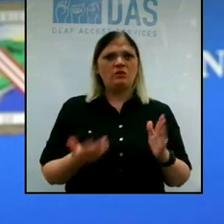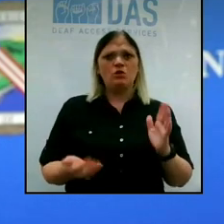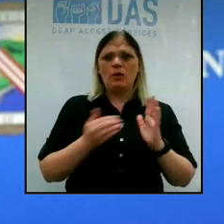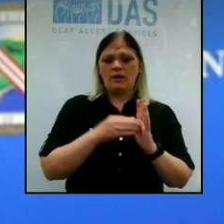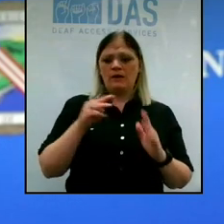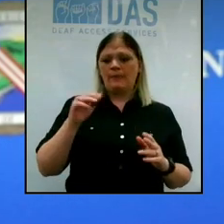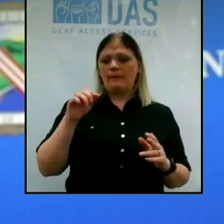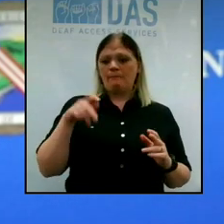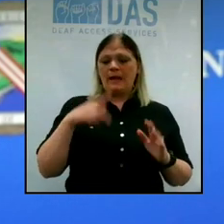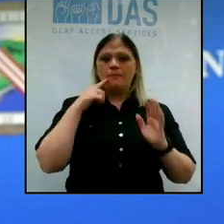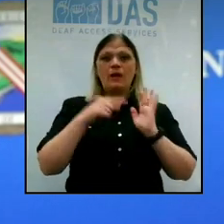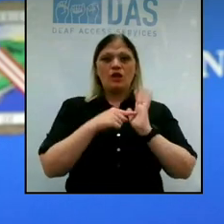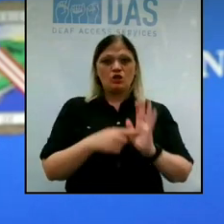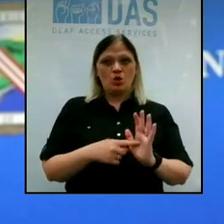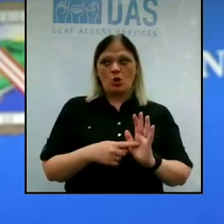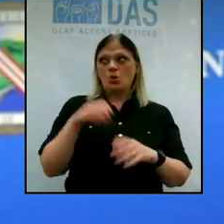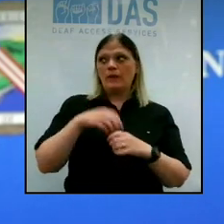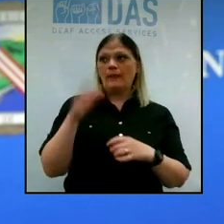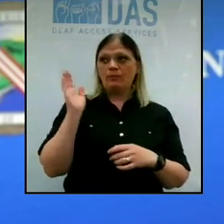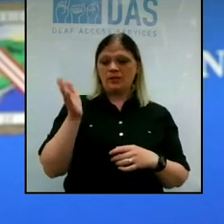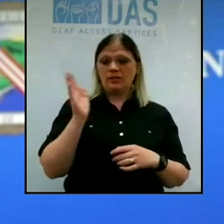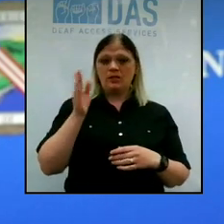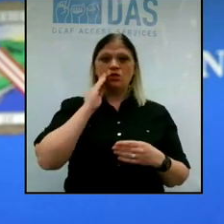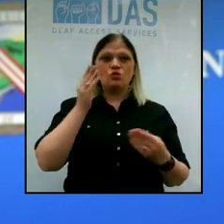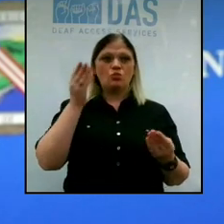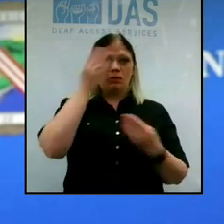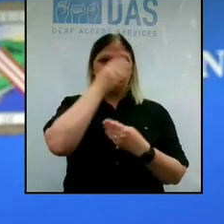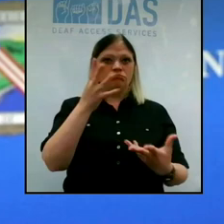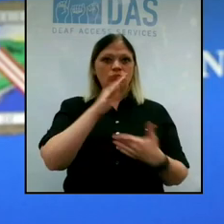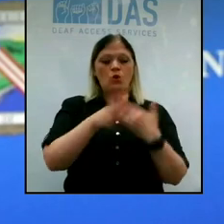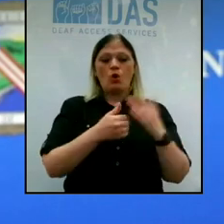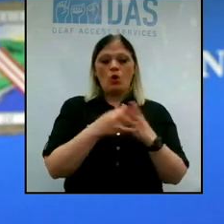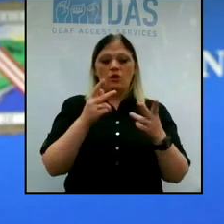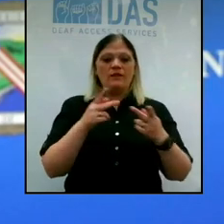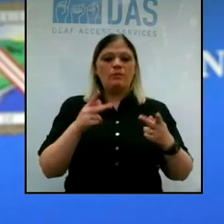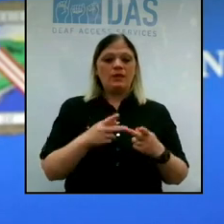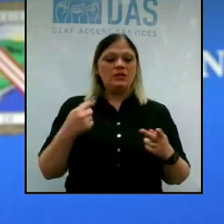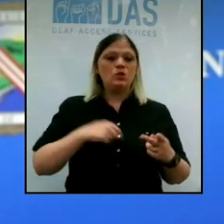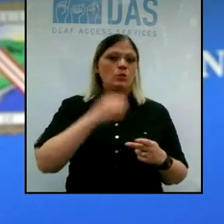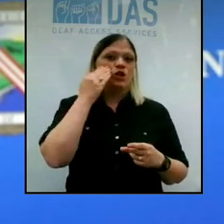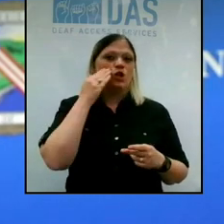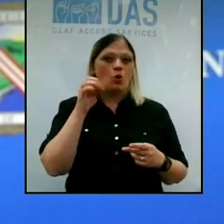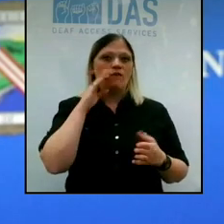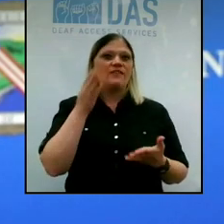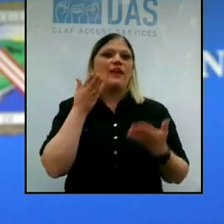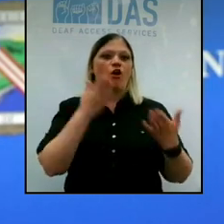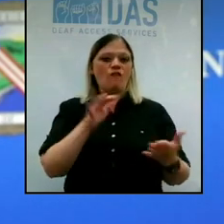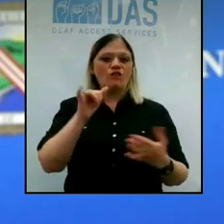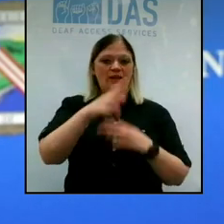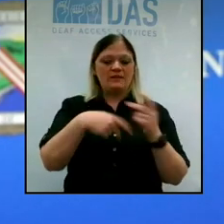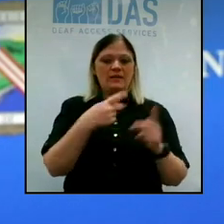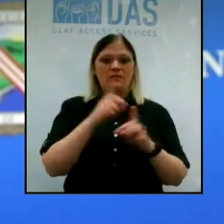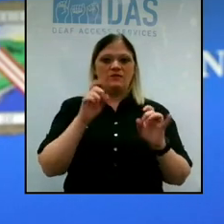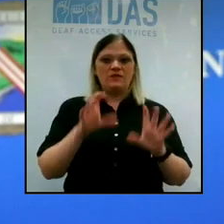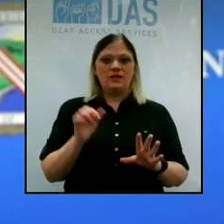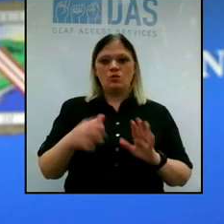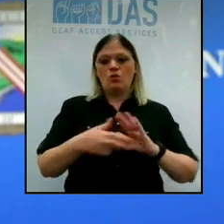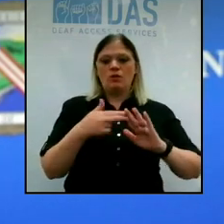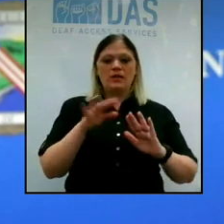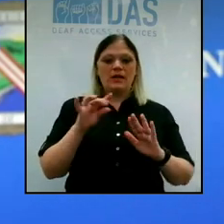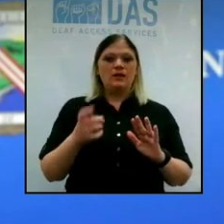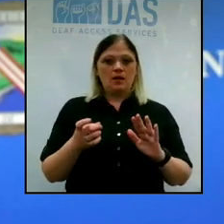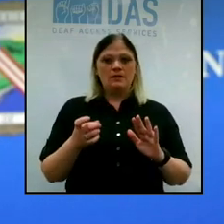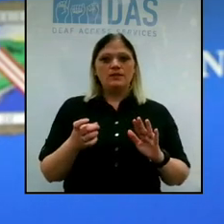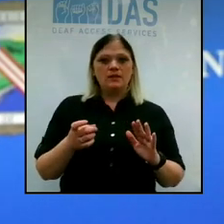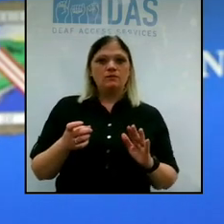the map that I showed early in the presentation will provide all the sites that we're aware of that offer antibody testing or diagnostic